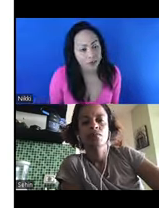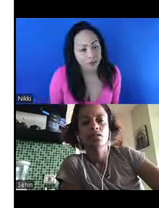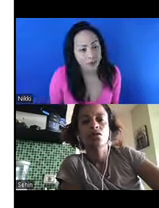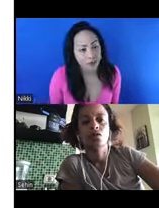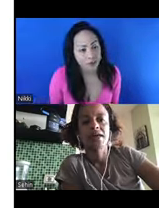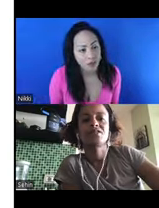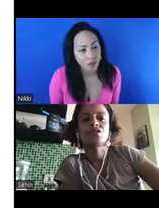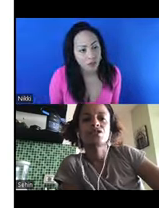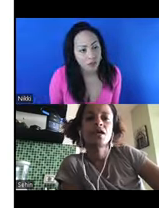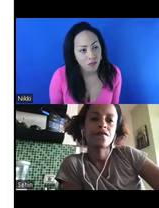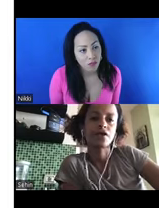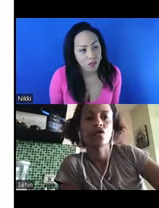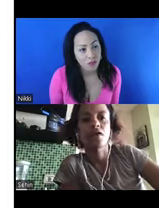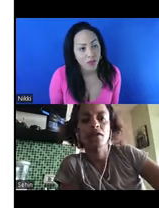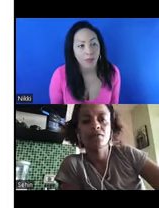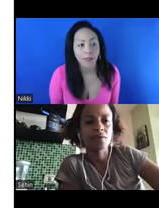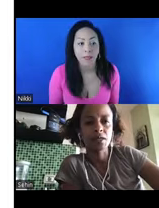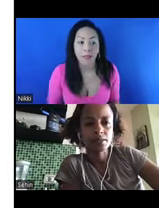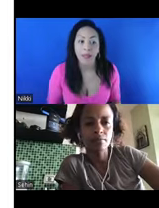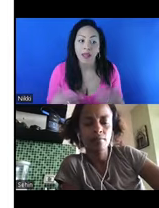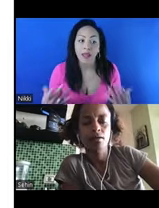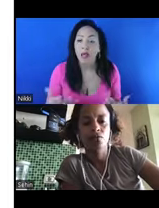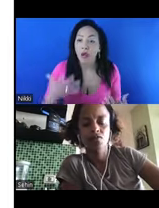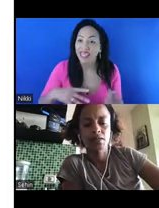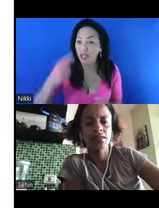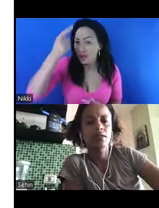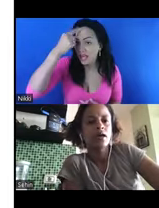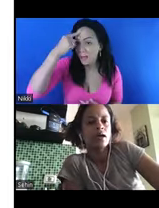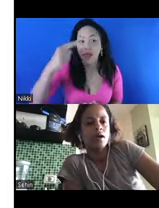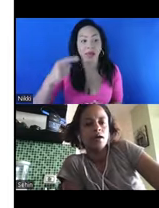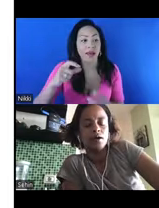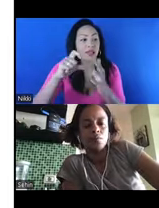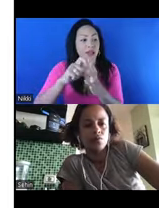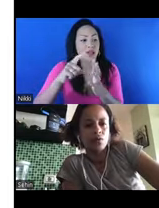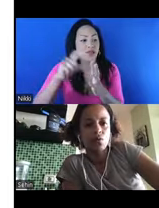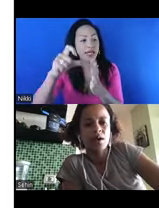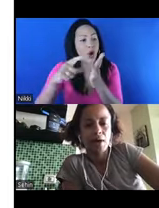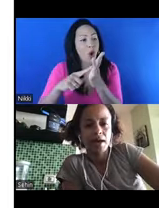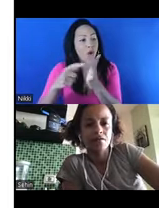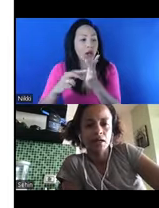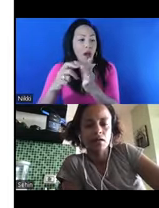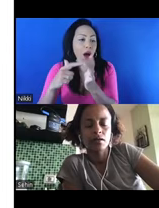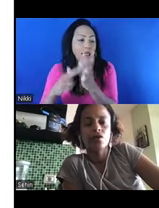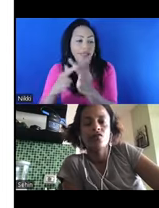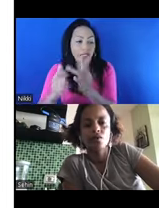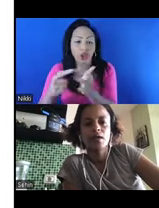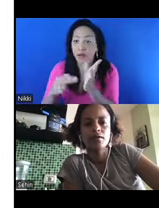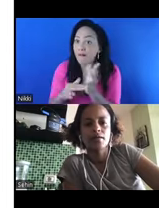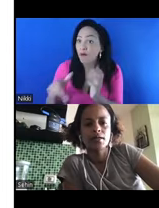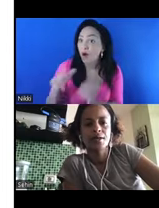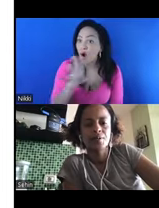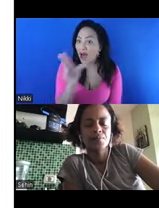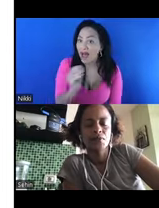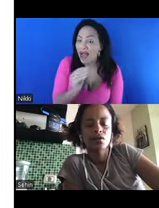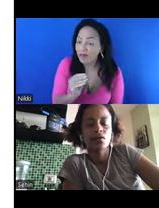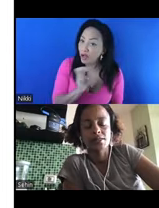decolonization effort of African feminism, obviously. We're quite pan-African in our view and